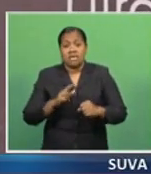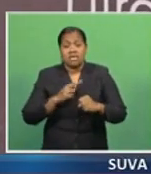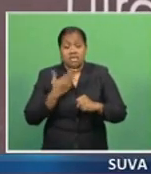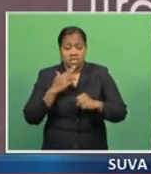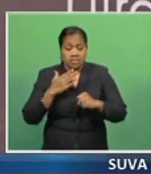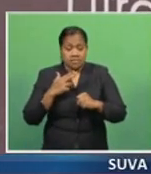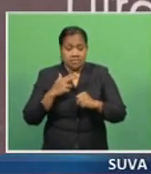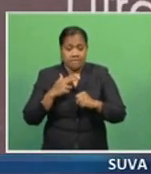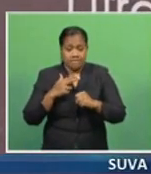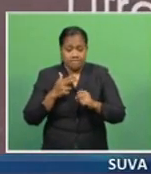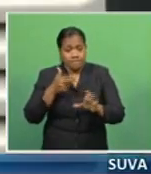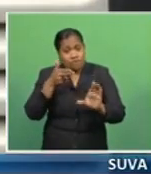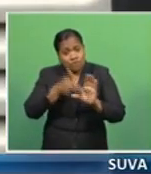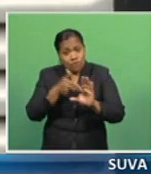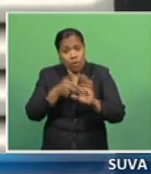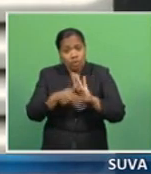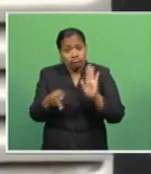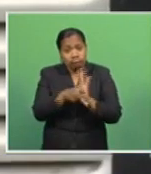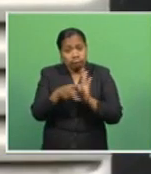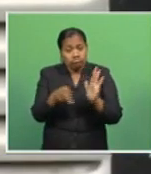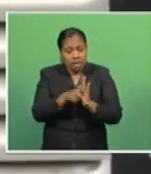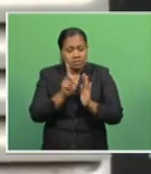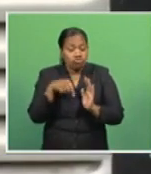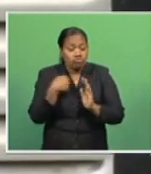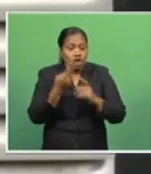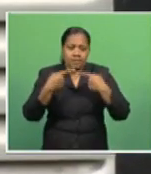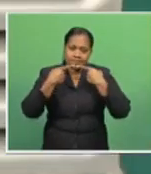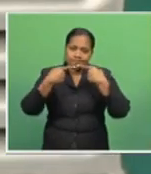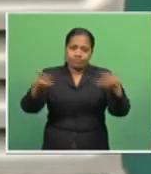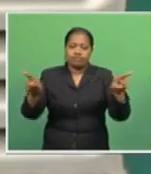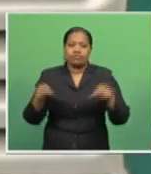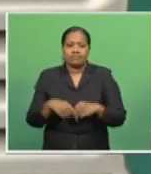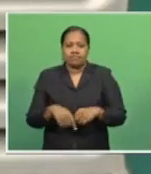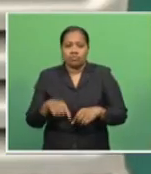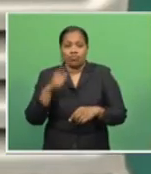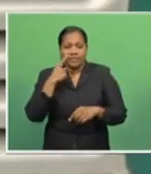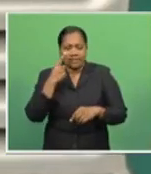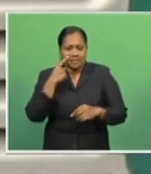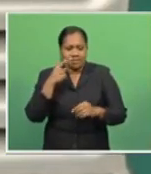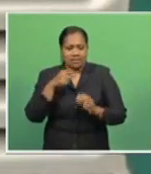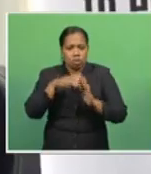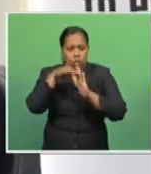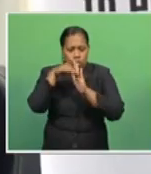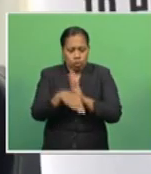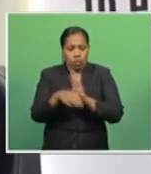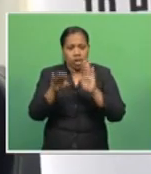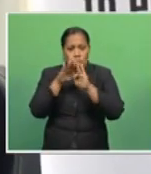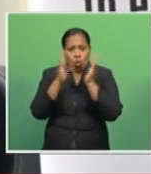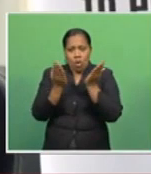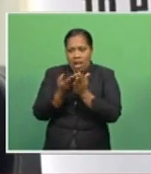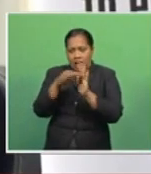expected to be announced tomorrow with all indicators pointing to a drop based on the global market. Now we're having discussions to